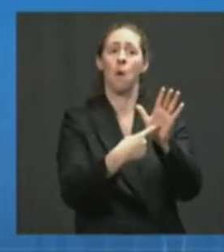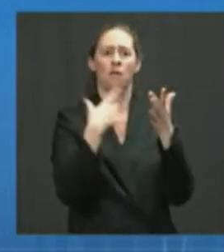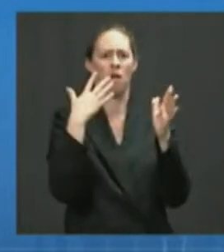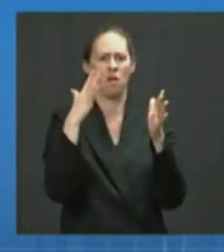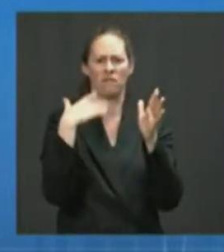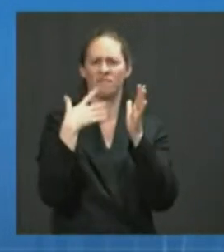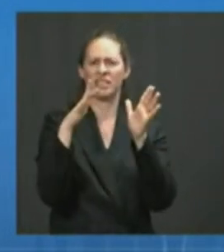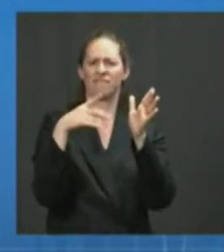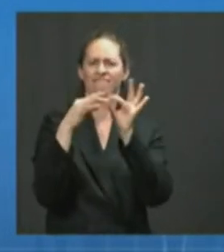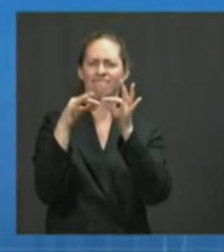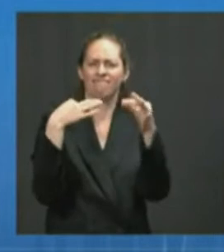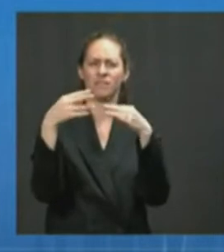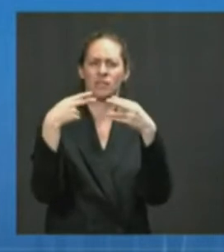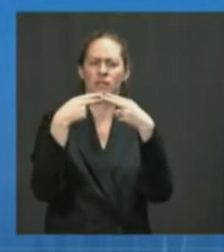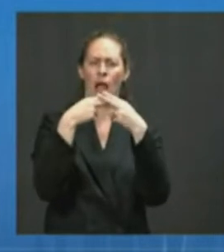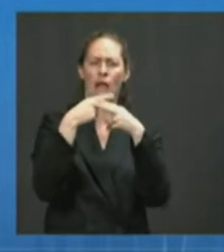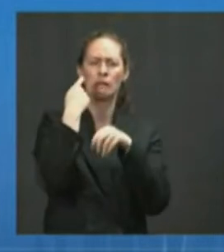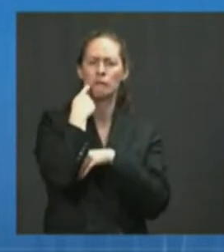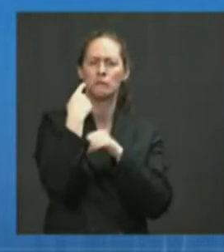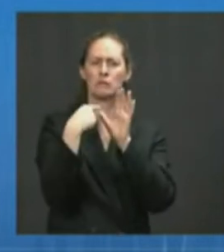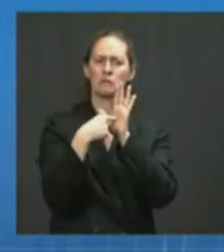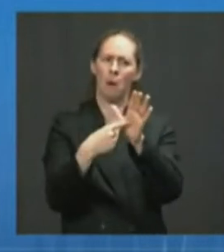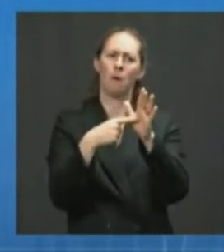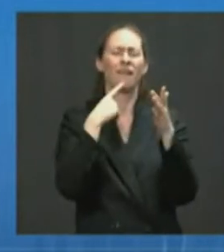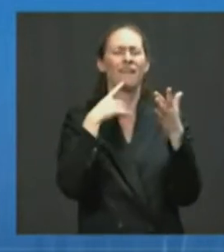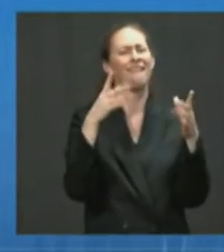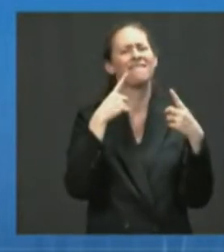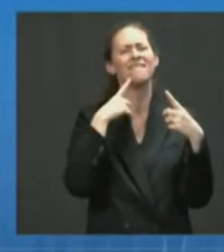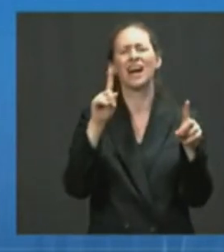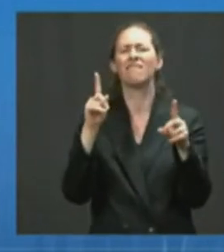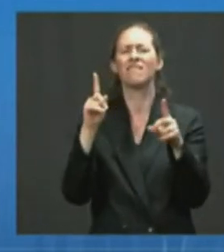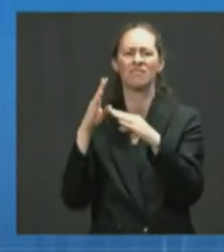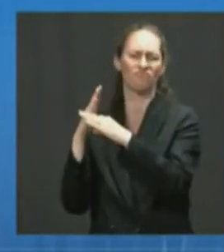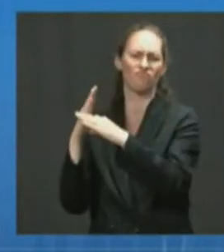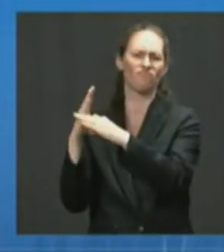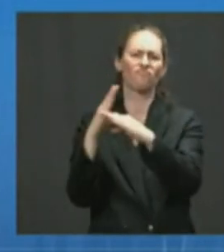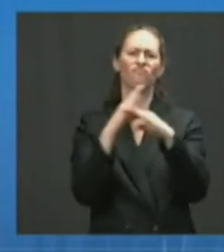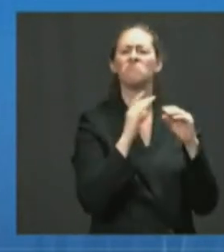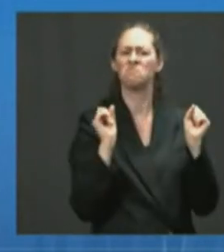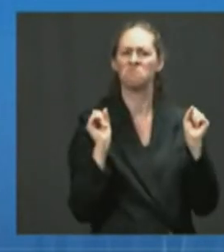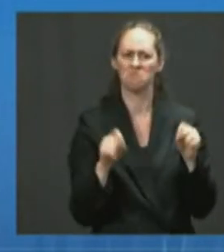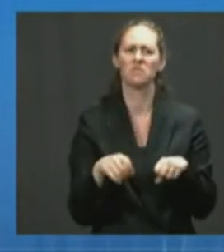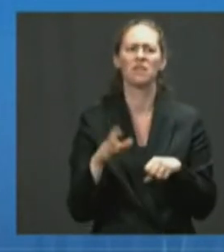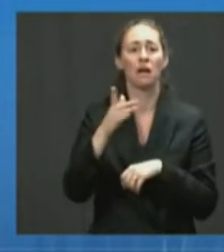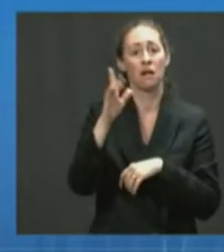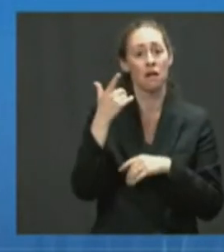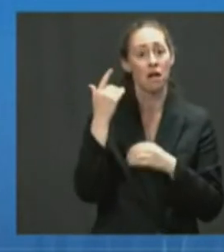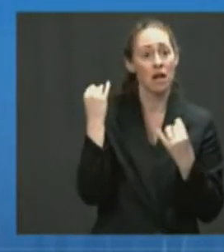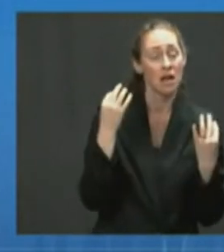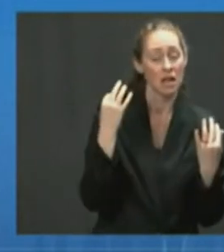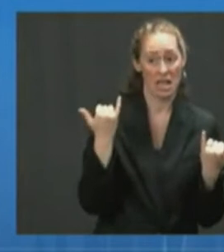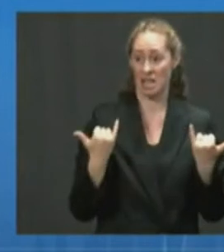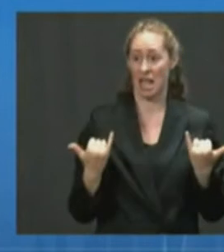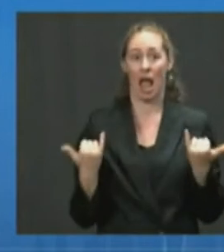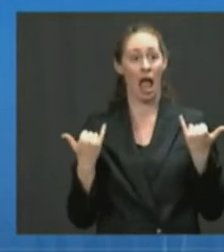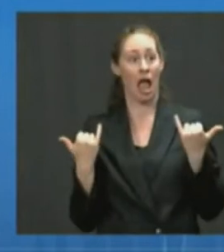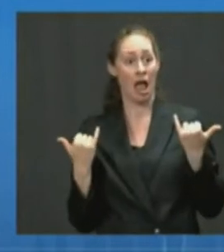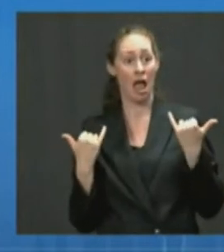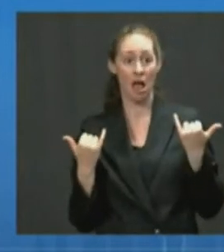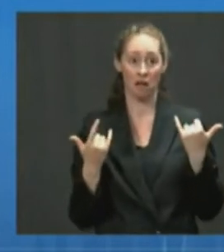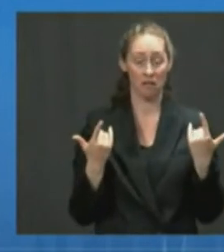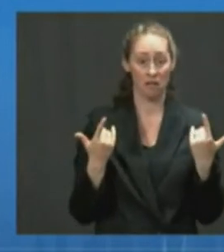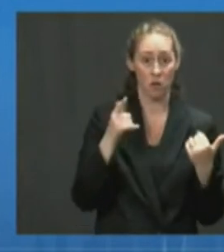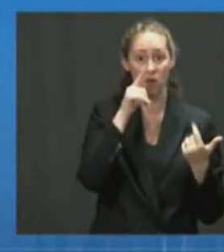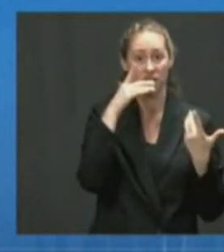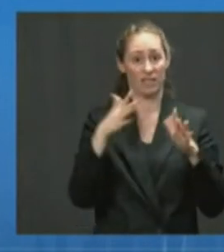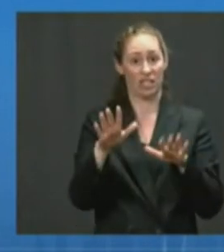slides I showed is a very effective vaccine. There is no reason to believe right now that people who have taken